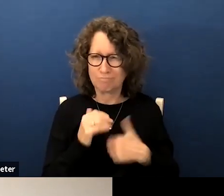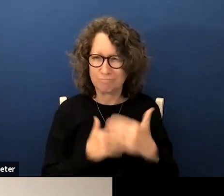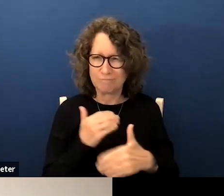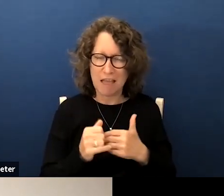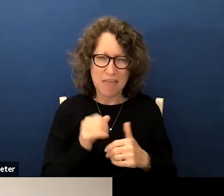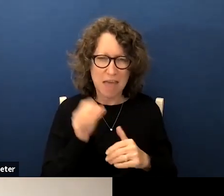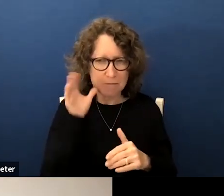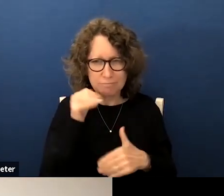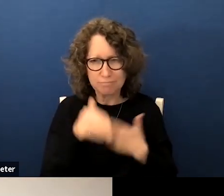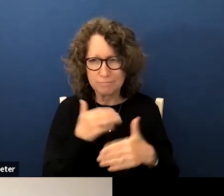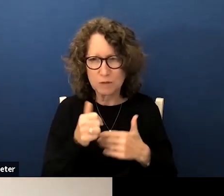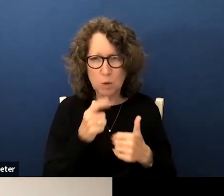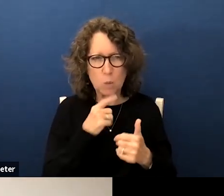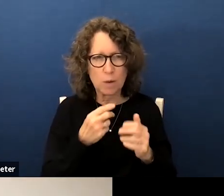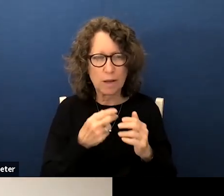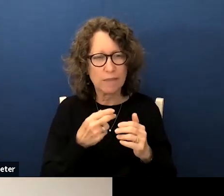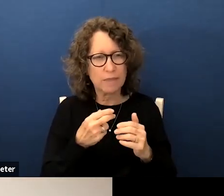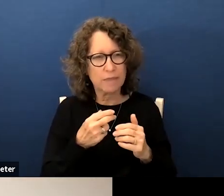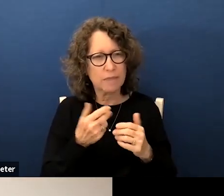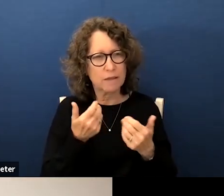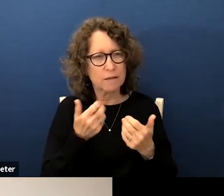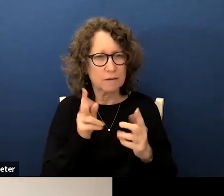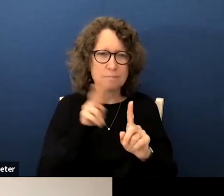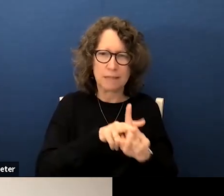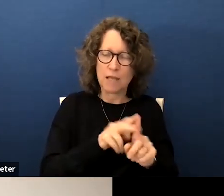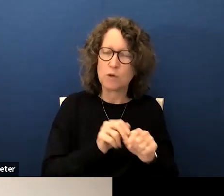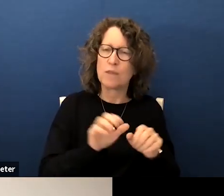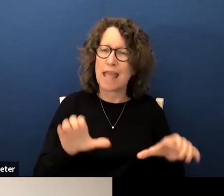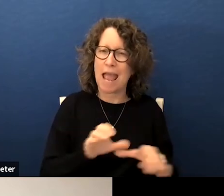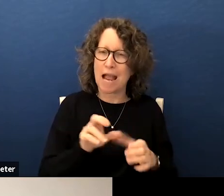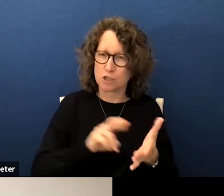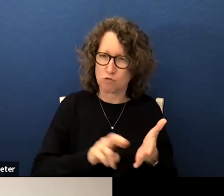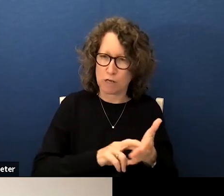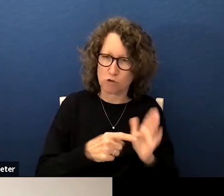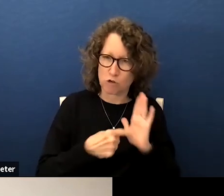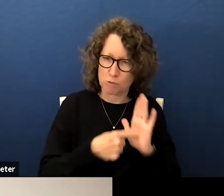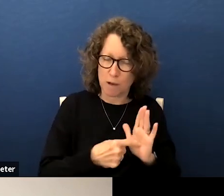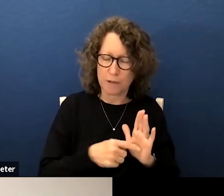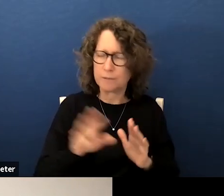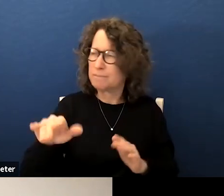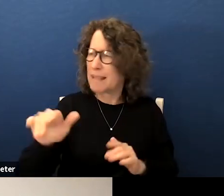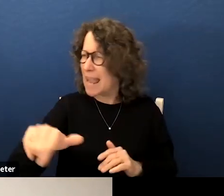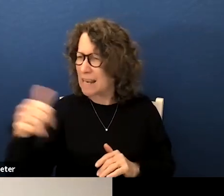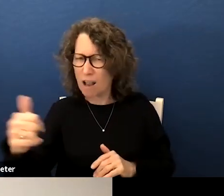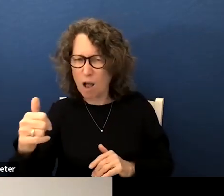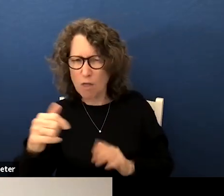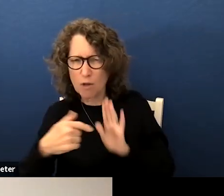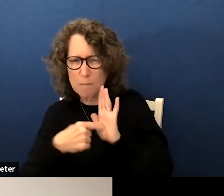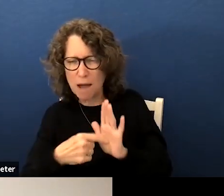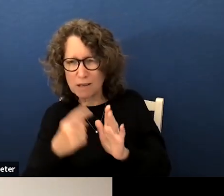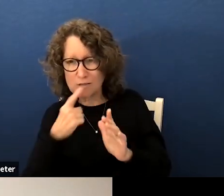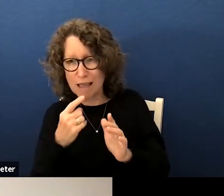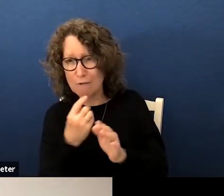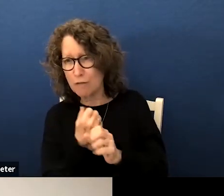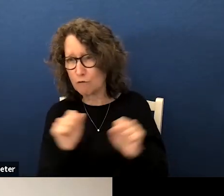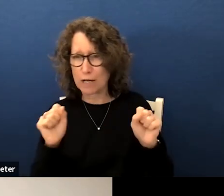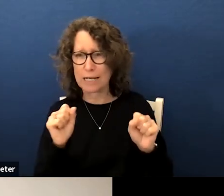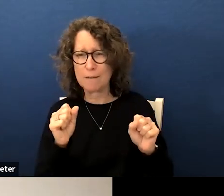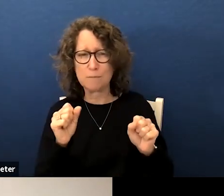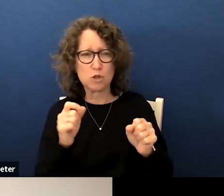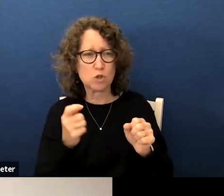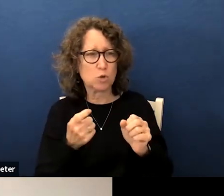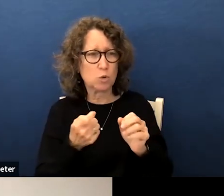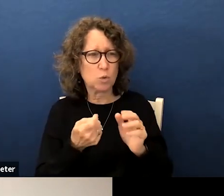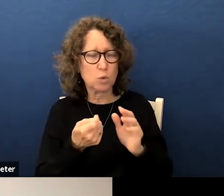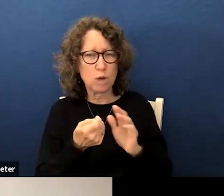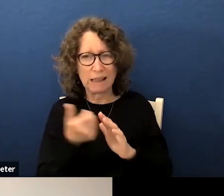on with with high fidelity to the action research model and do any of the members of the cohort have the freedom to eliminate d's